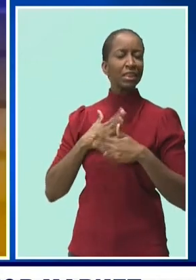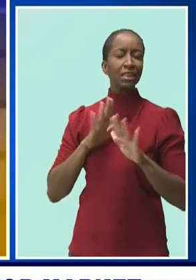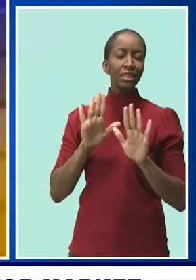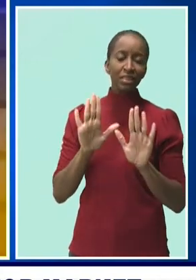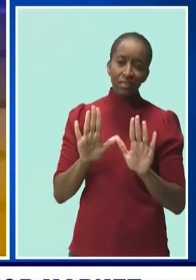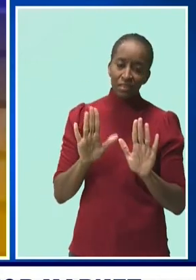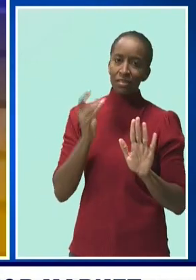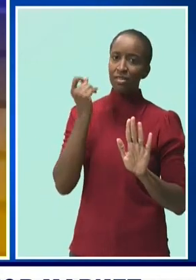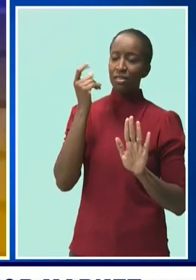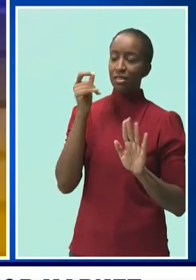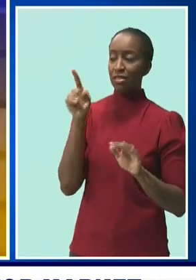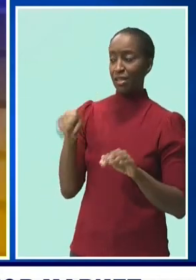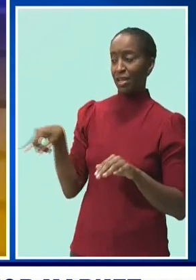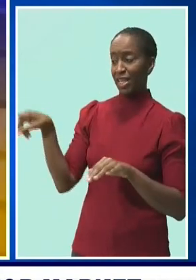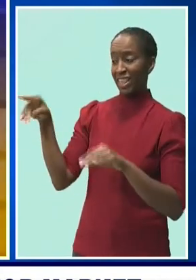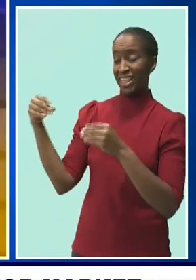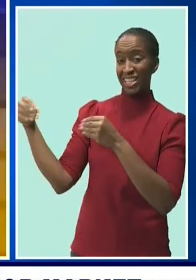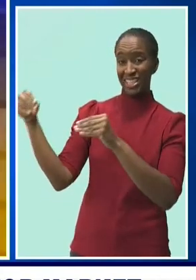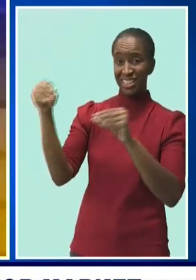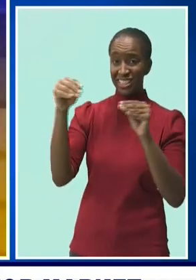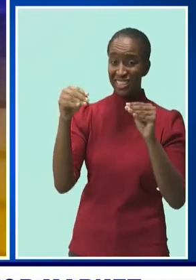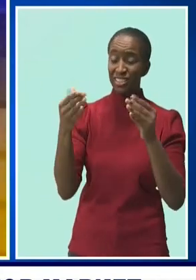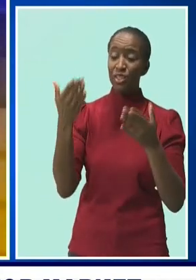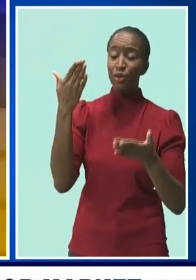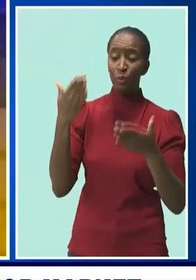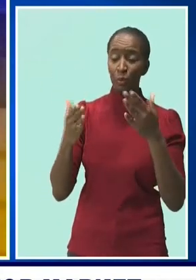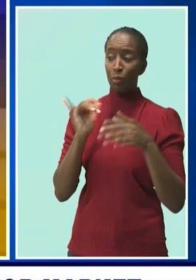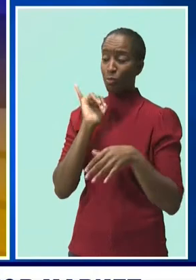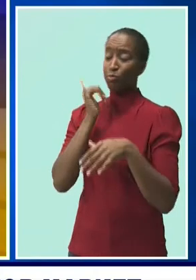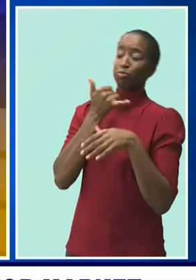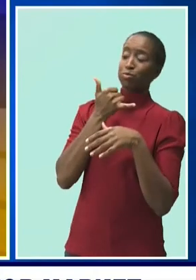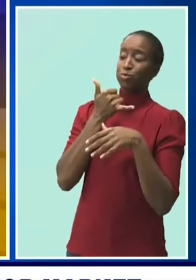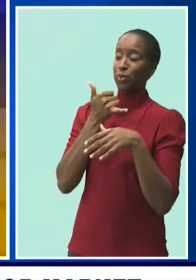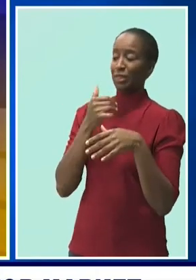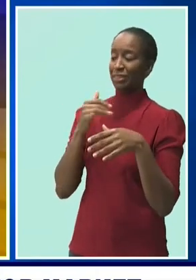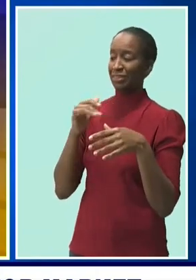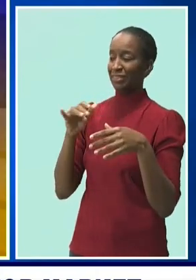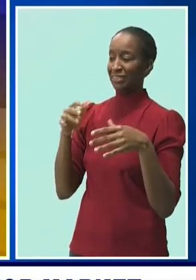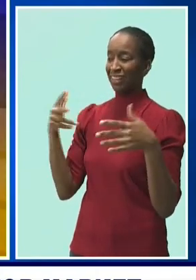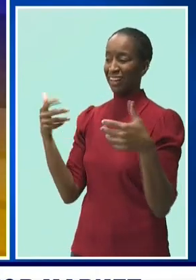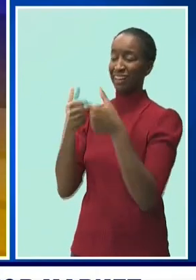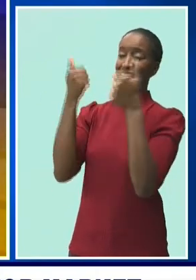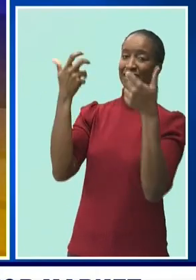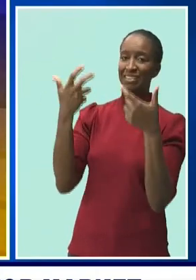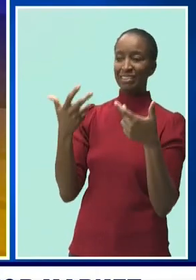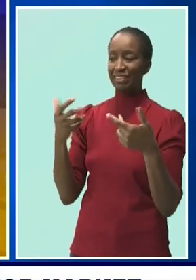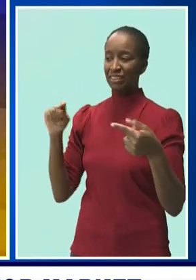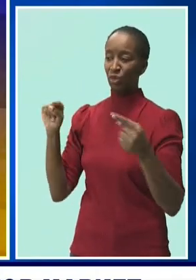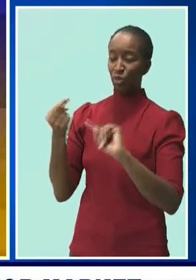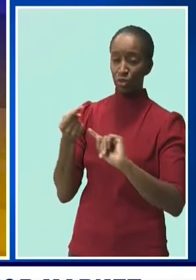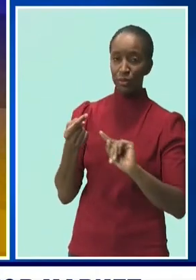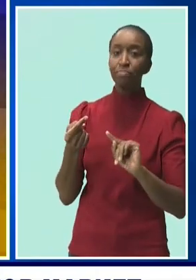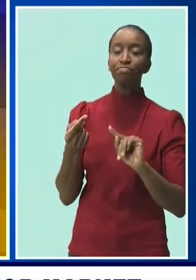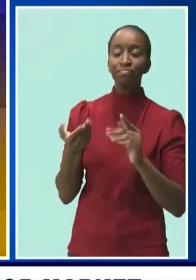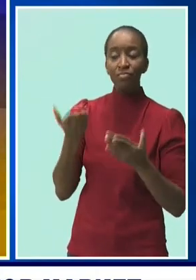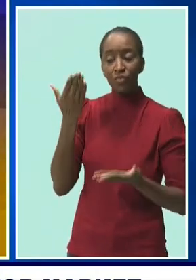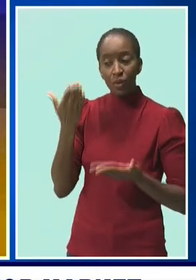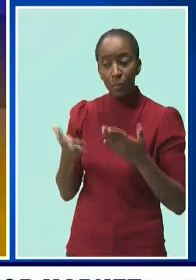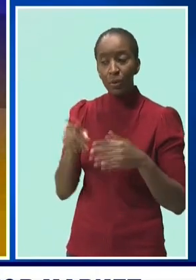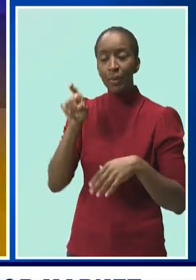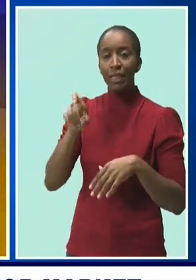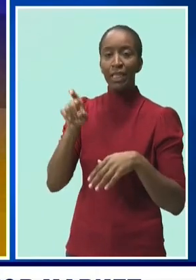that area of the market to misadventure. And we really would have to look at enclosing